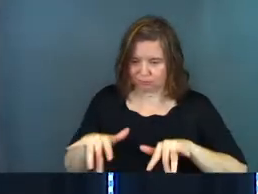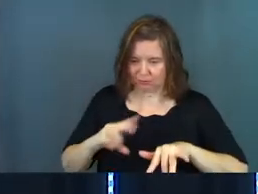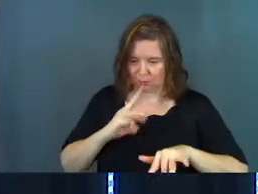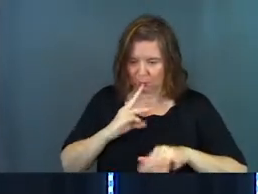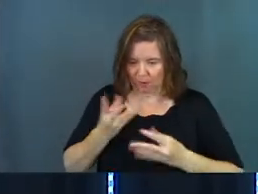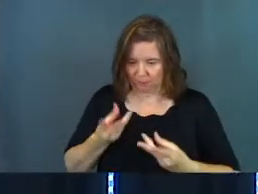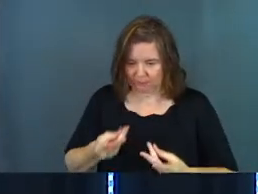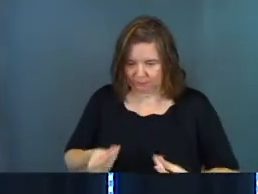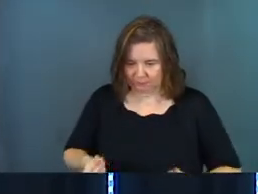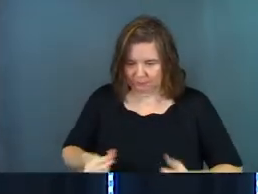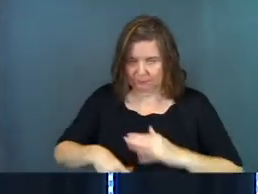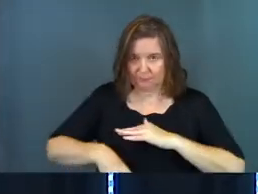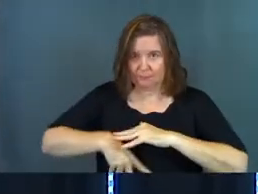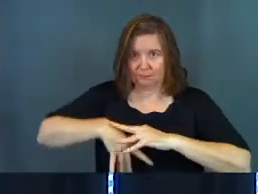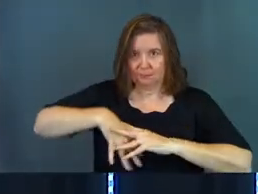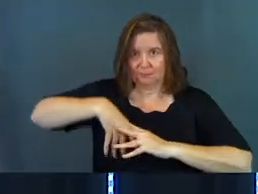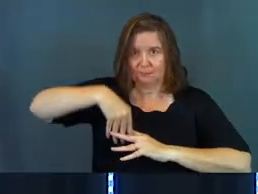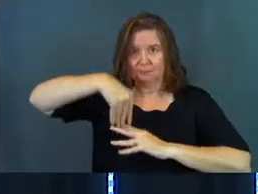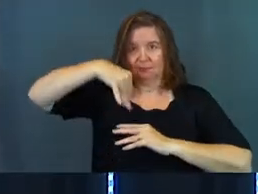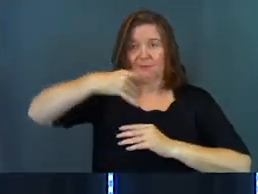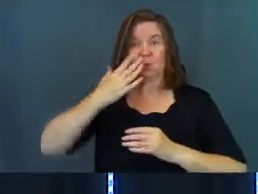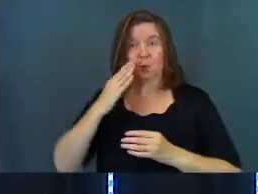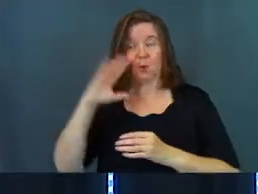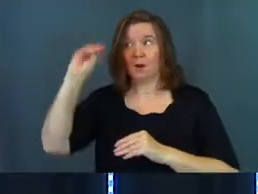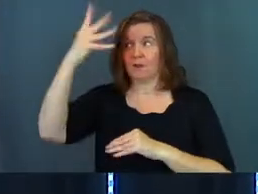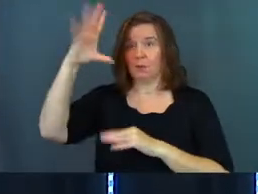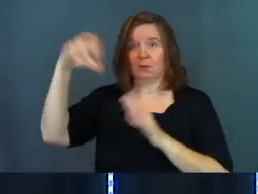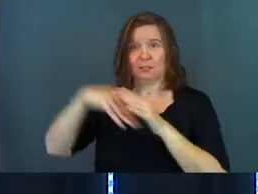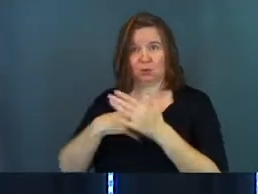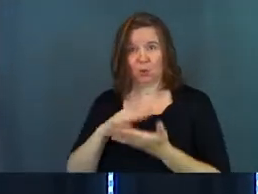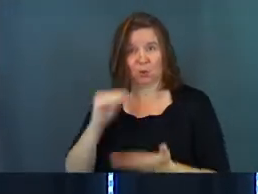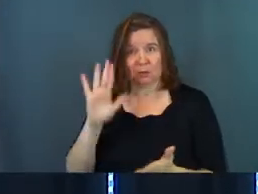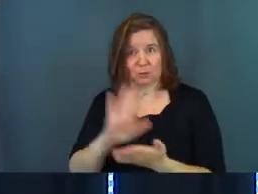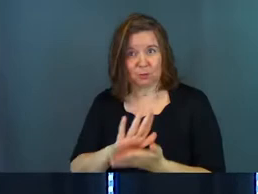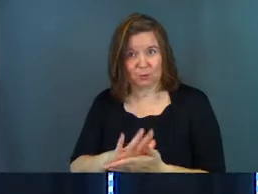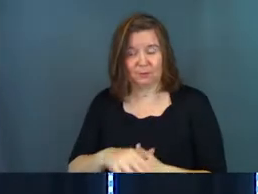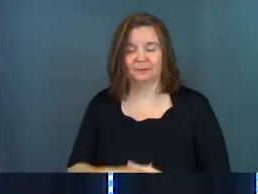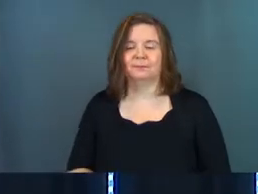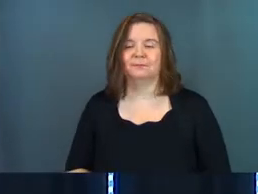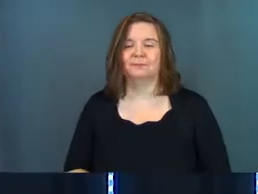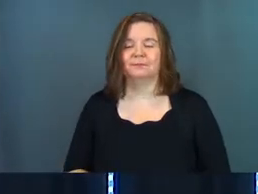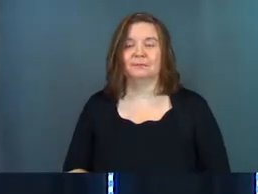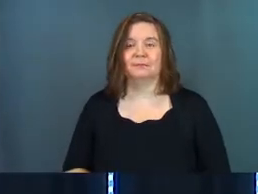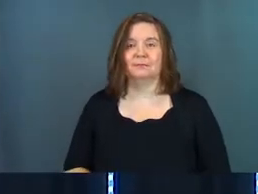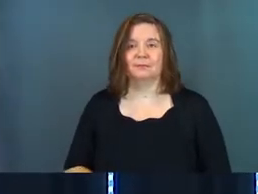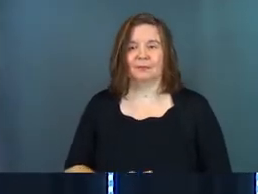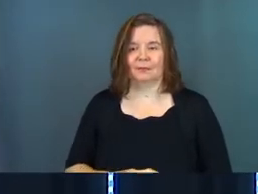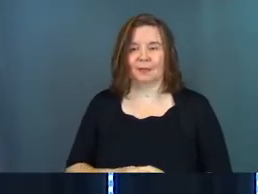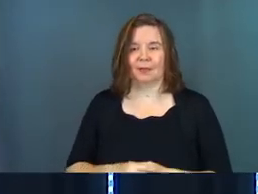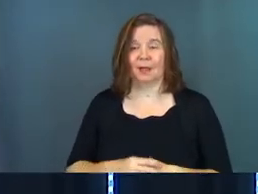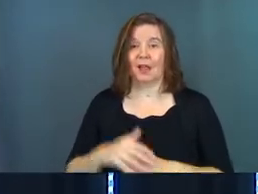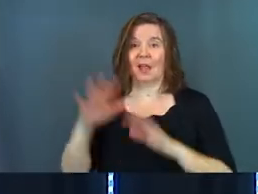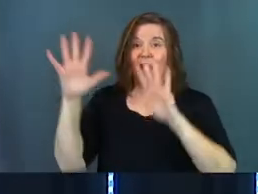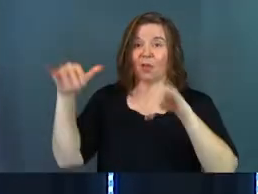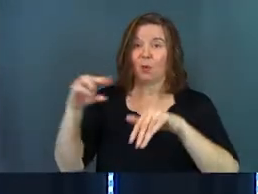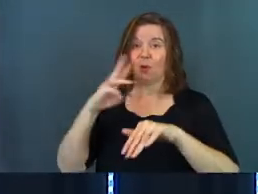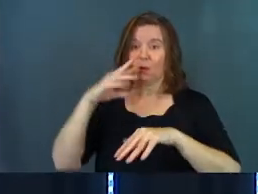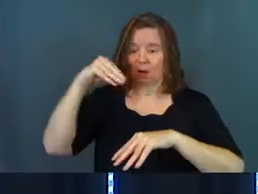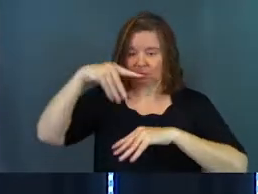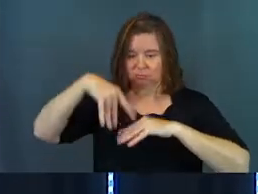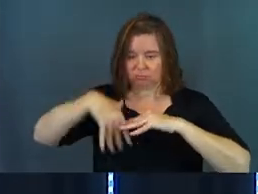soil and nutrients and it takes sunlight, know, photosynthesis, right? You learned this in school. And it turns rainwater